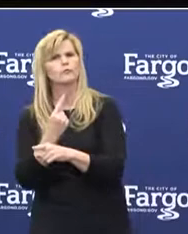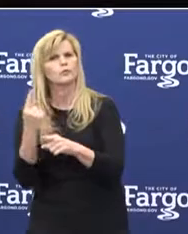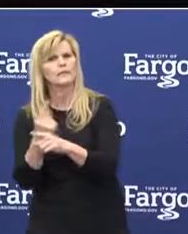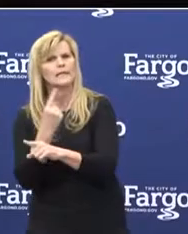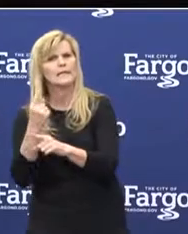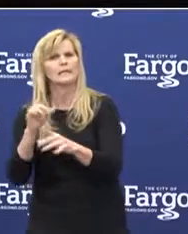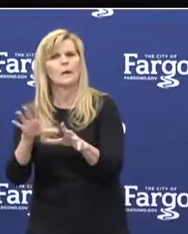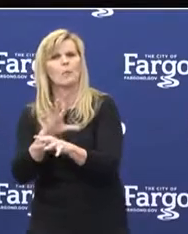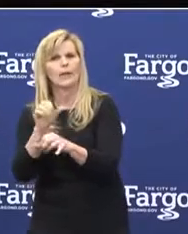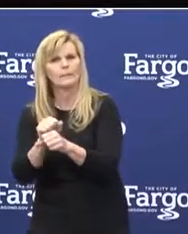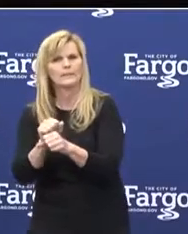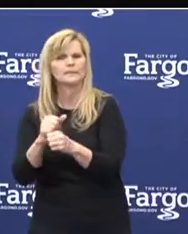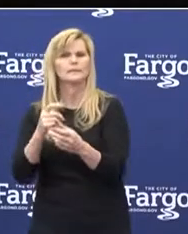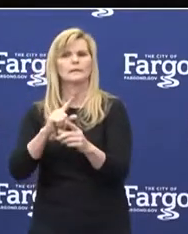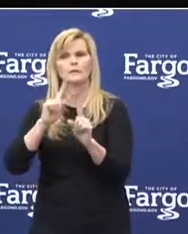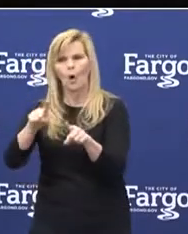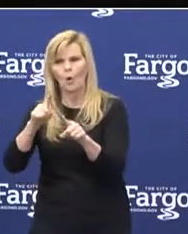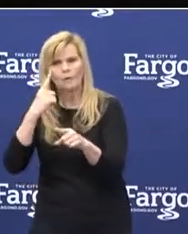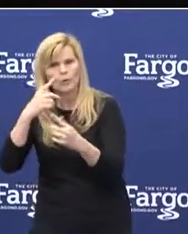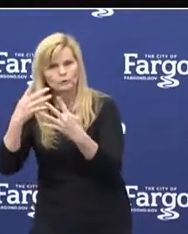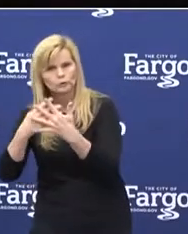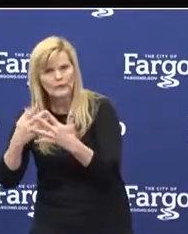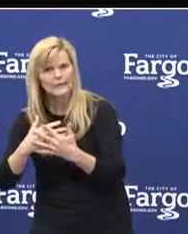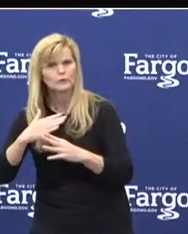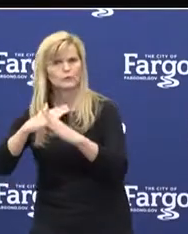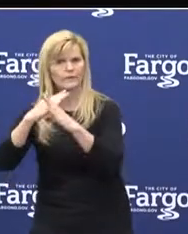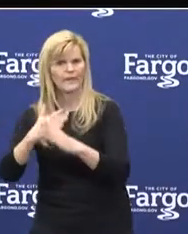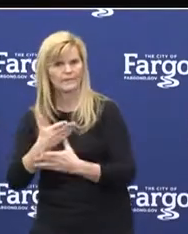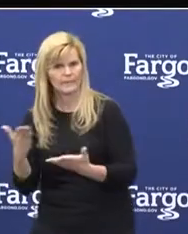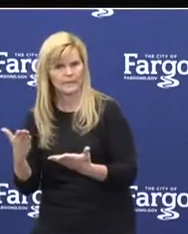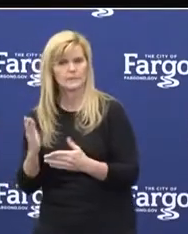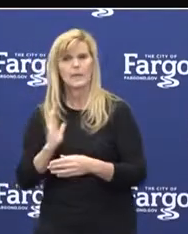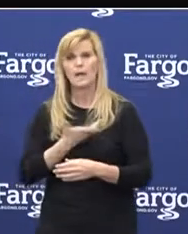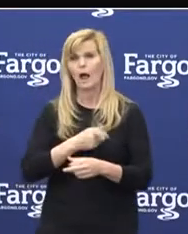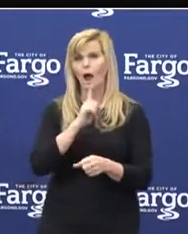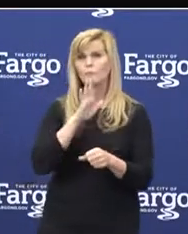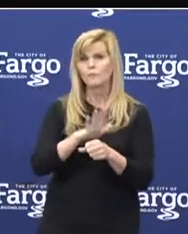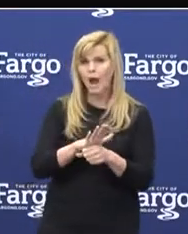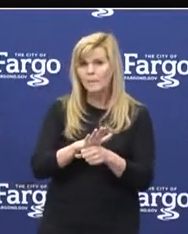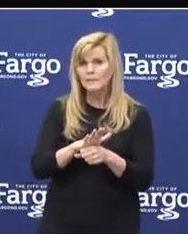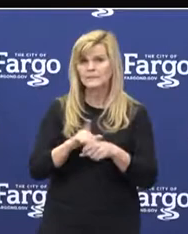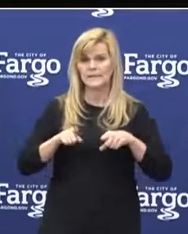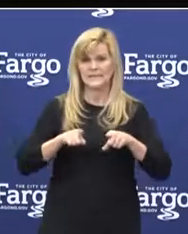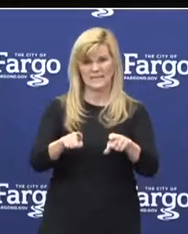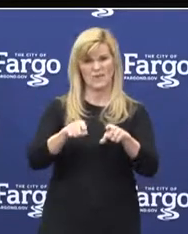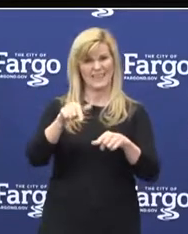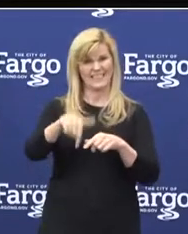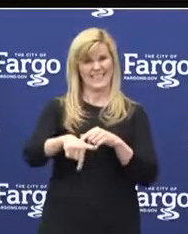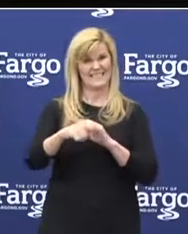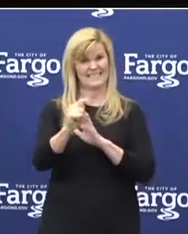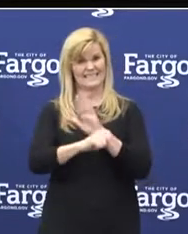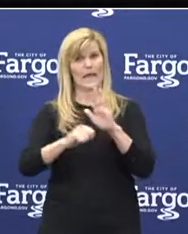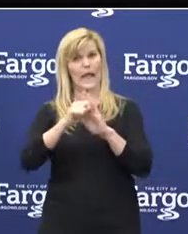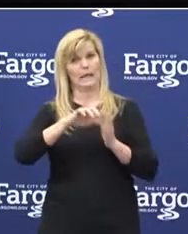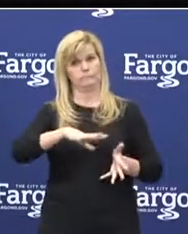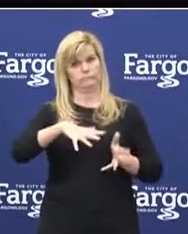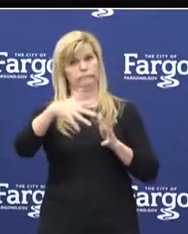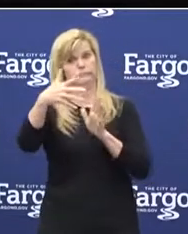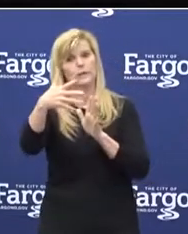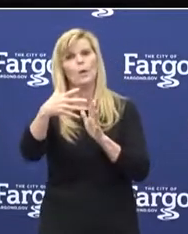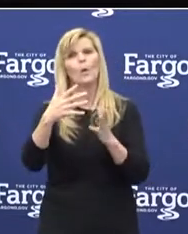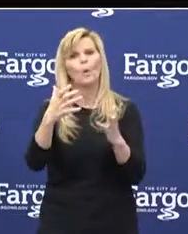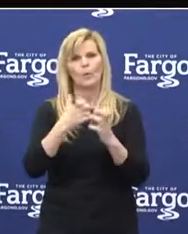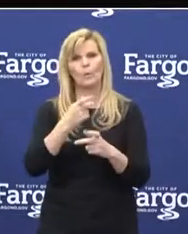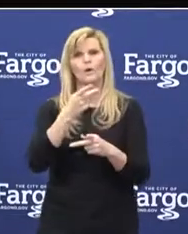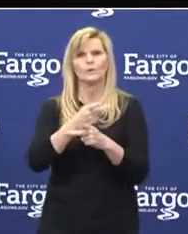immunizations and preventive screenings. Our promise in these uncertain times is to continue to keep patients and staff